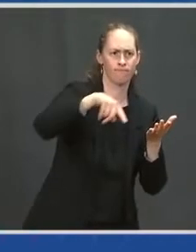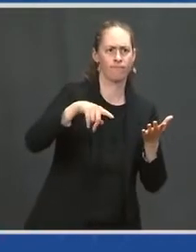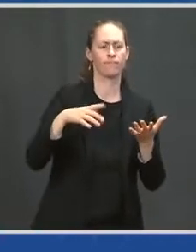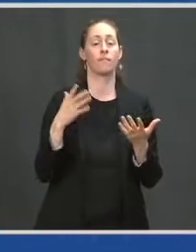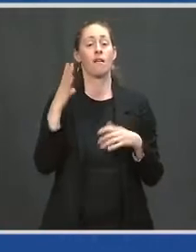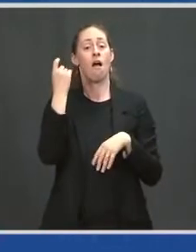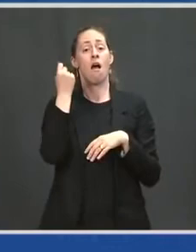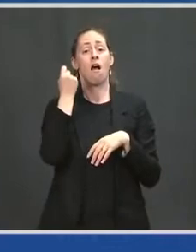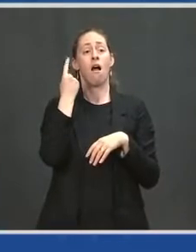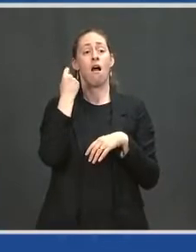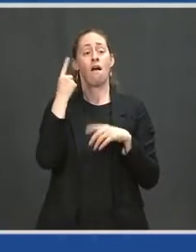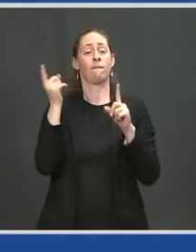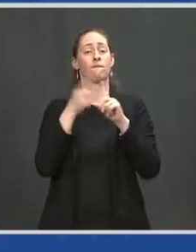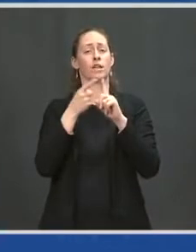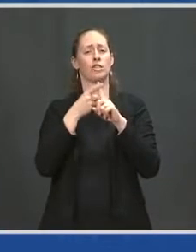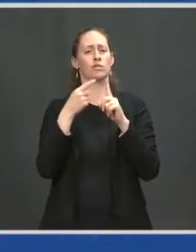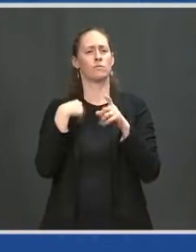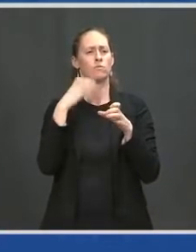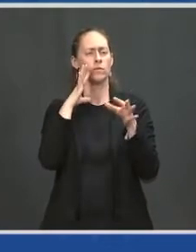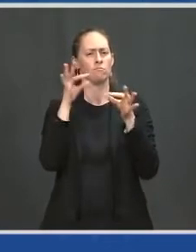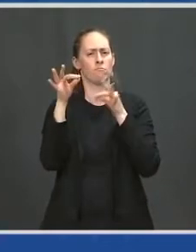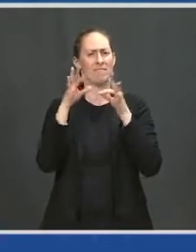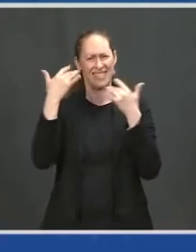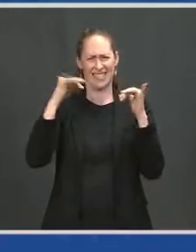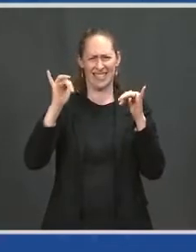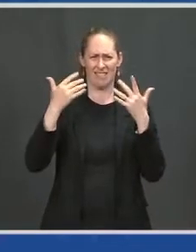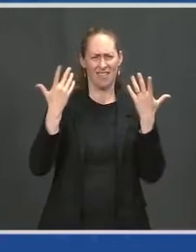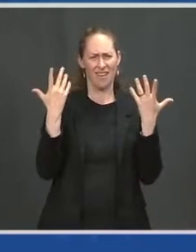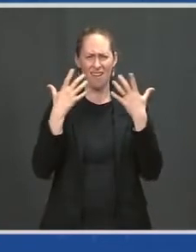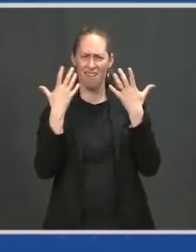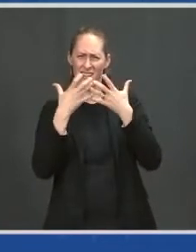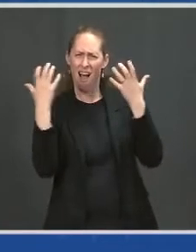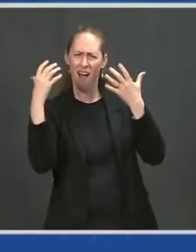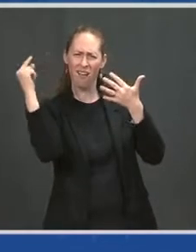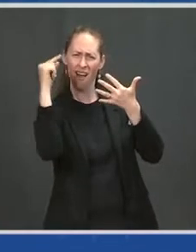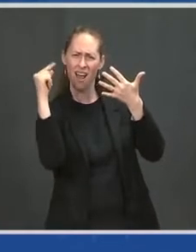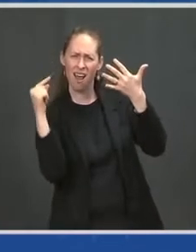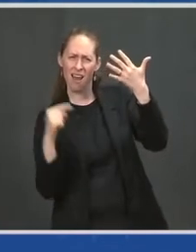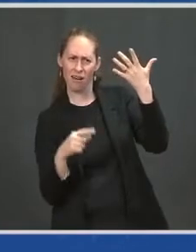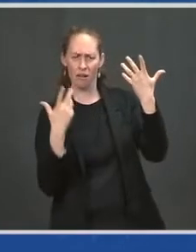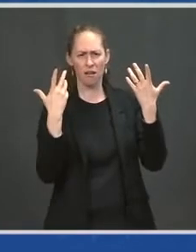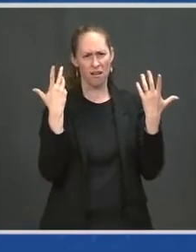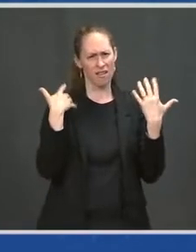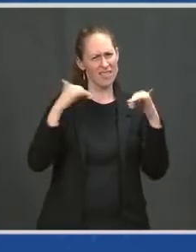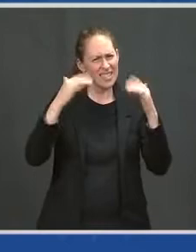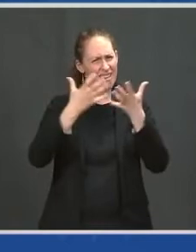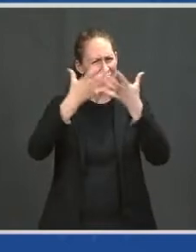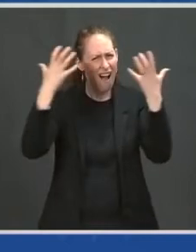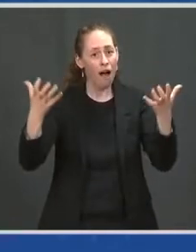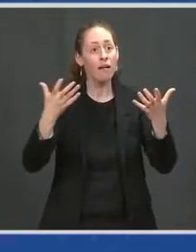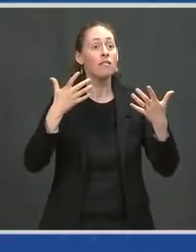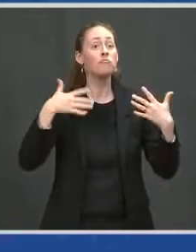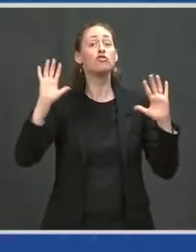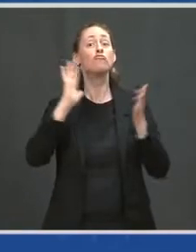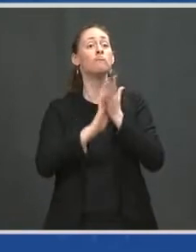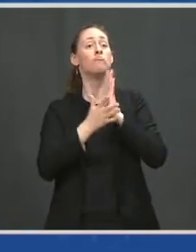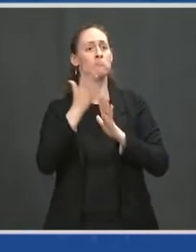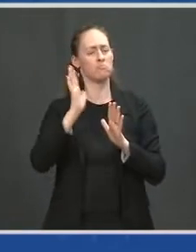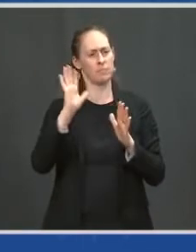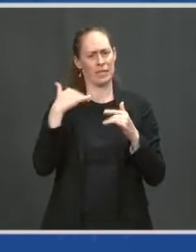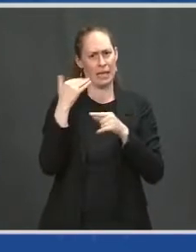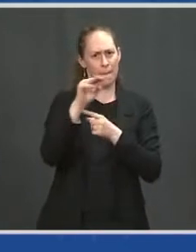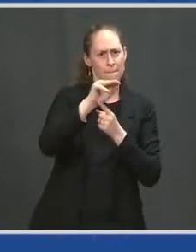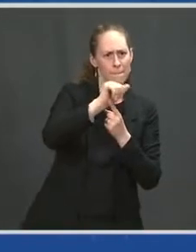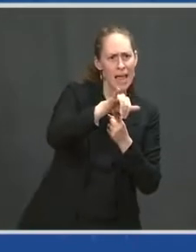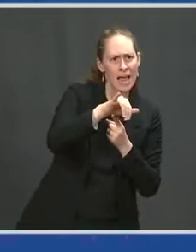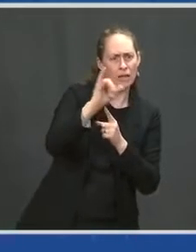while we still have a long way to go in this fight and a lot of work to do in May and June to get us to July